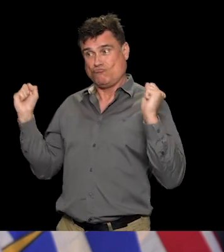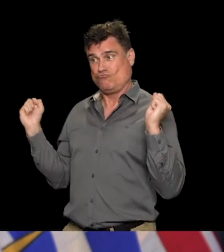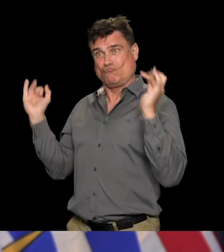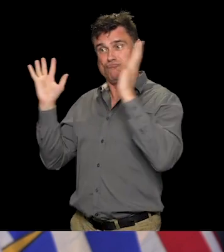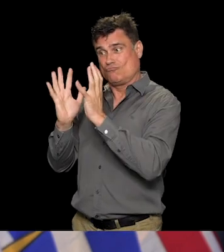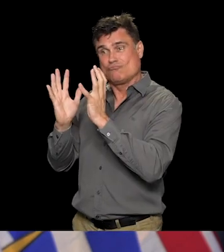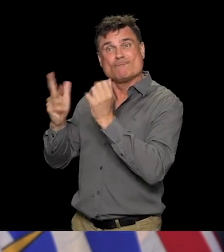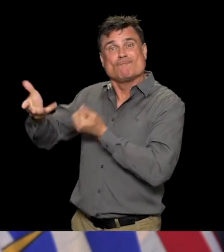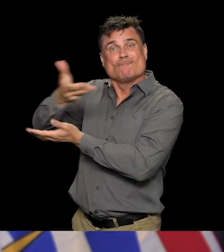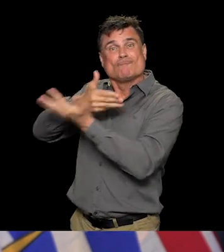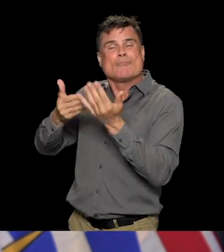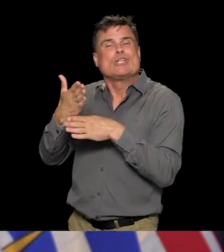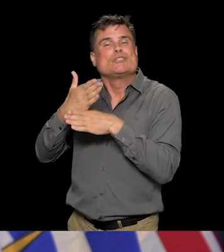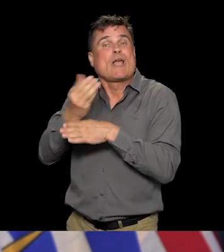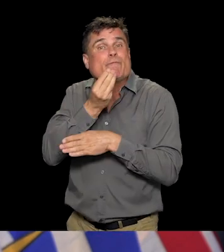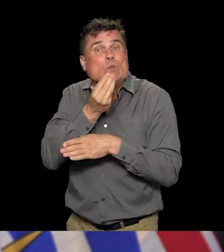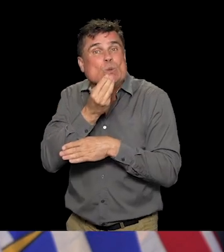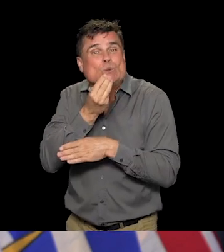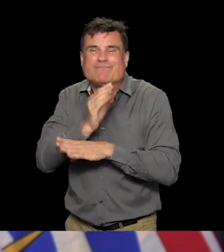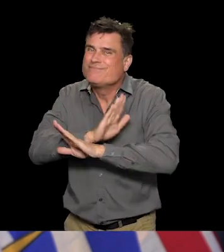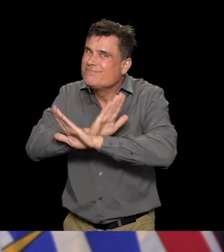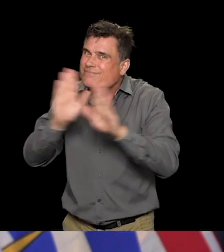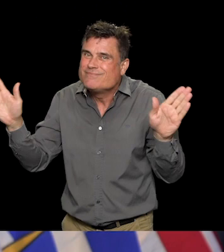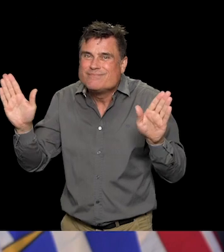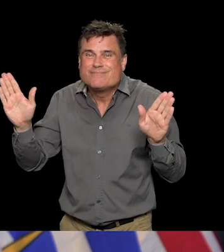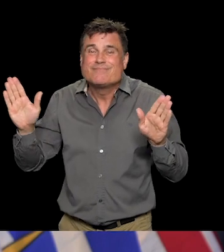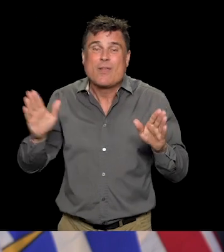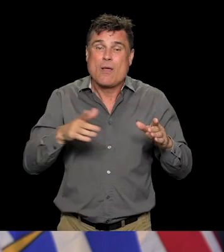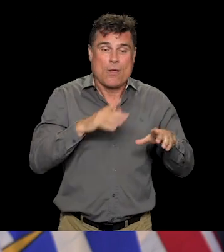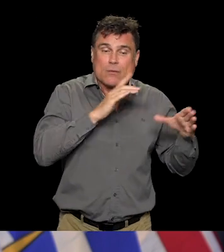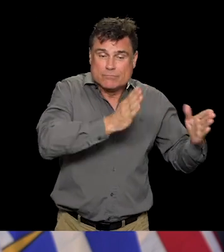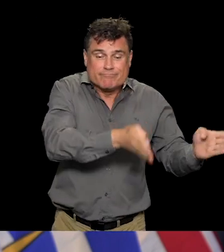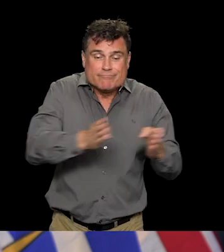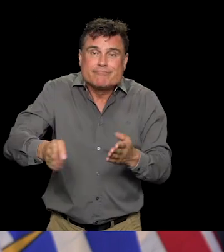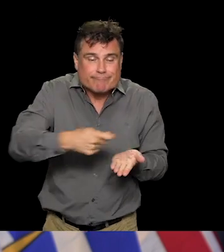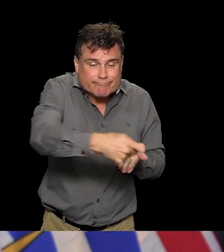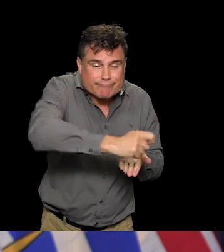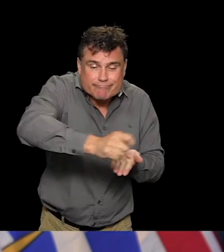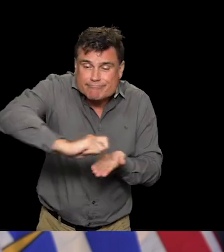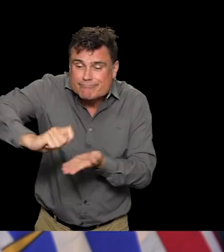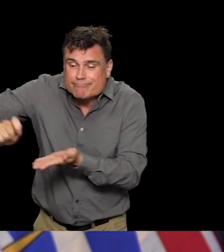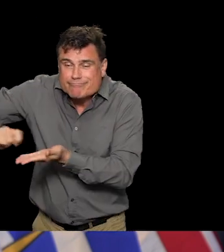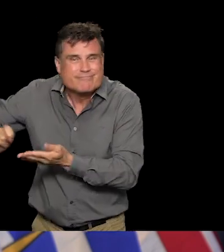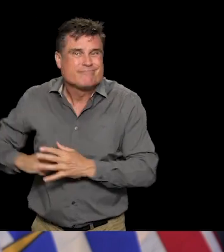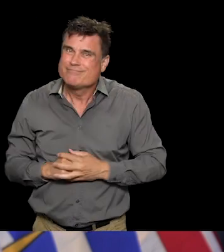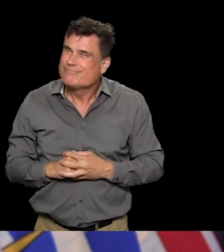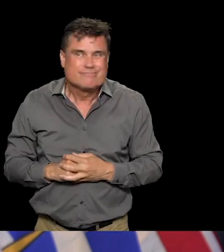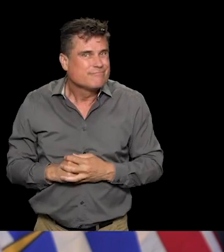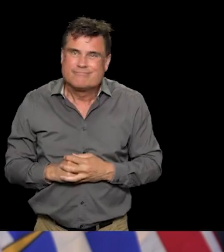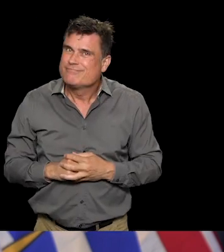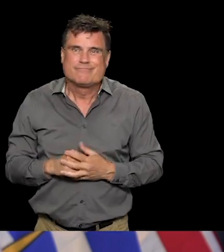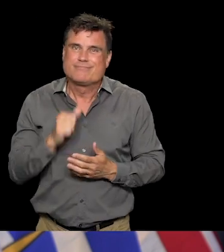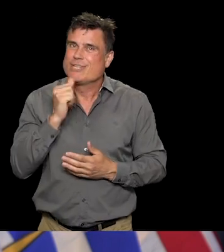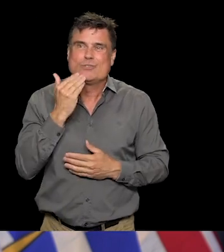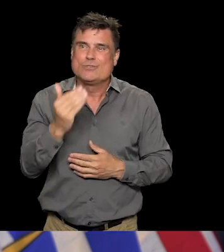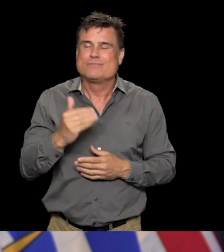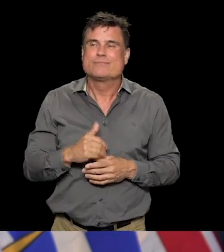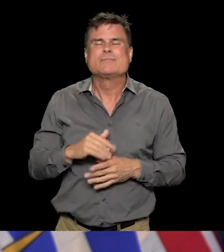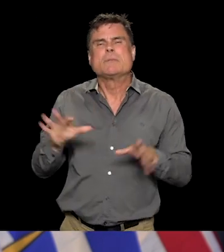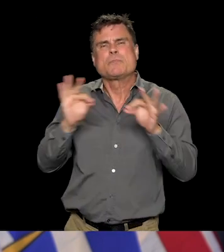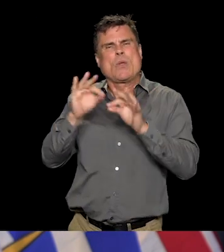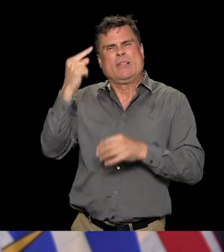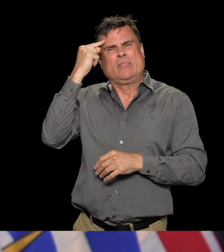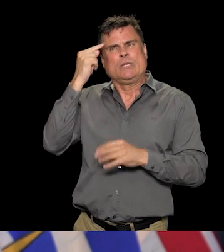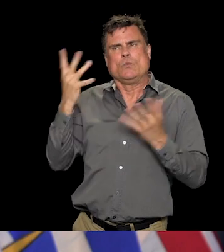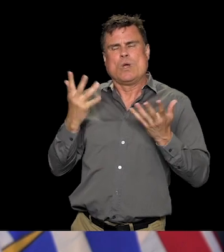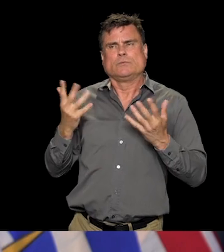But the most important thing is the time that we spend in close proximity to somebody within that one to two metre